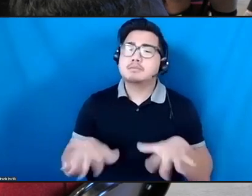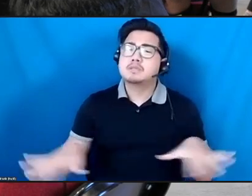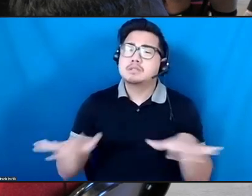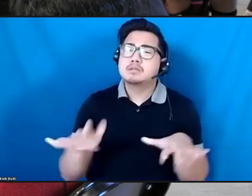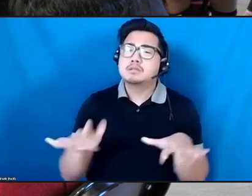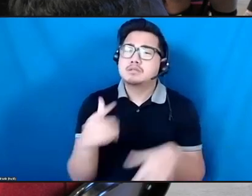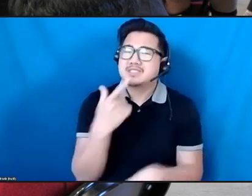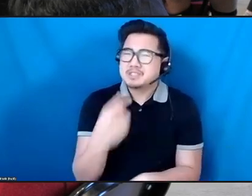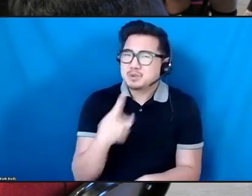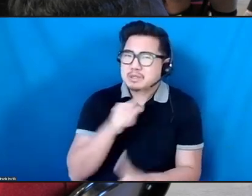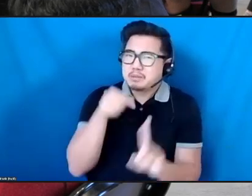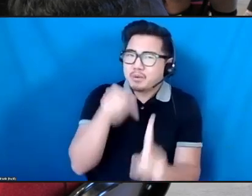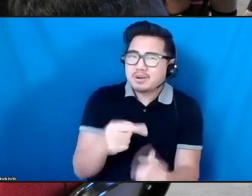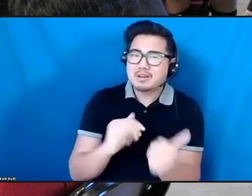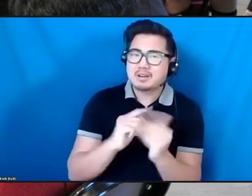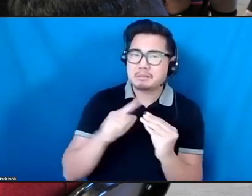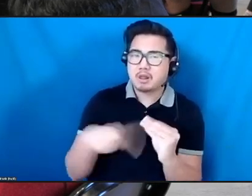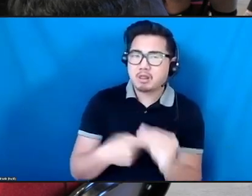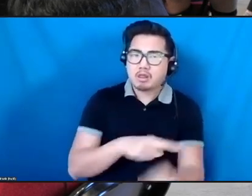that y'all are talking about.